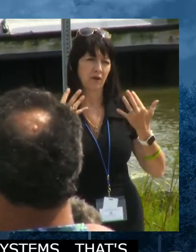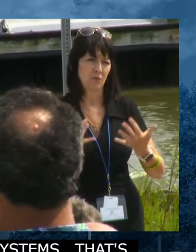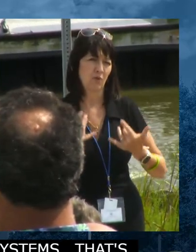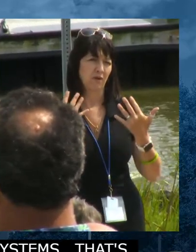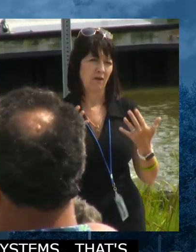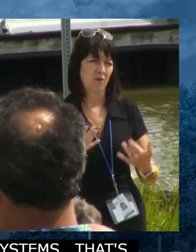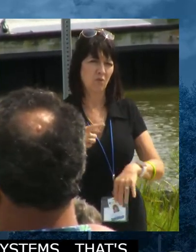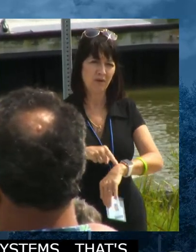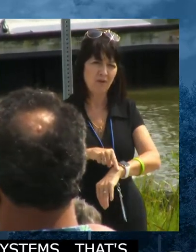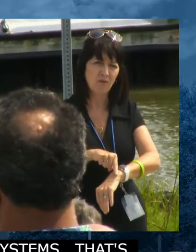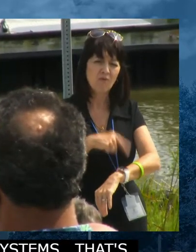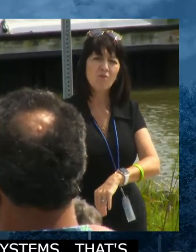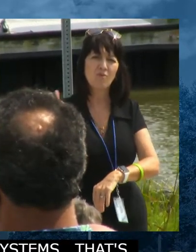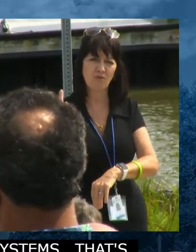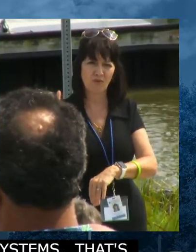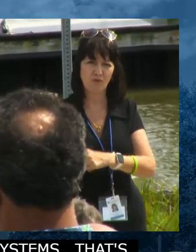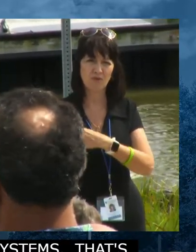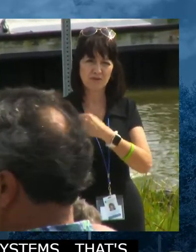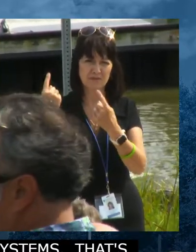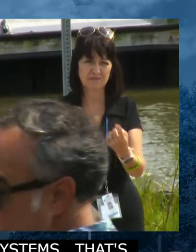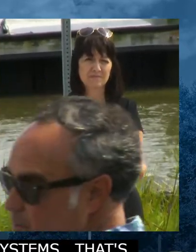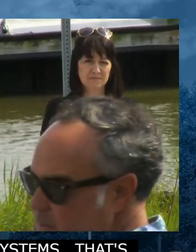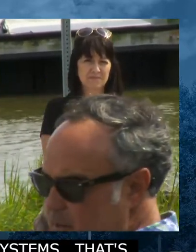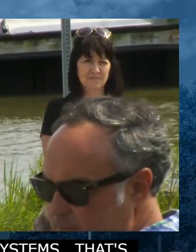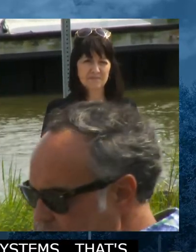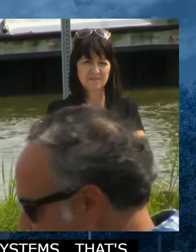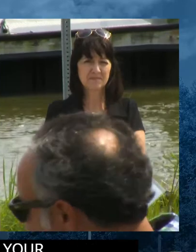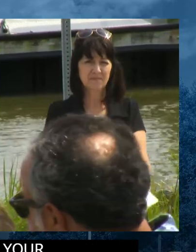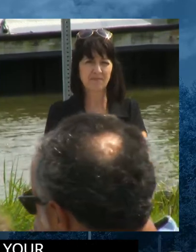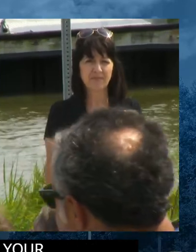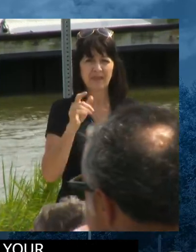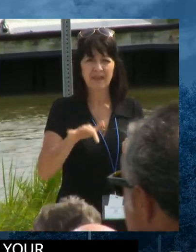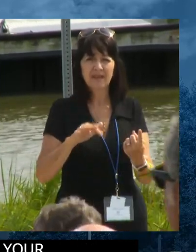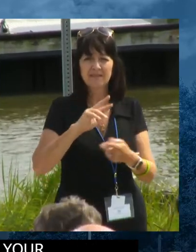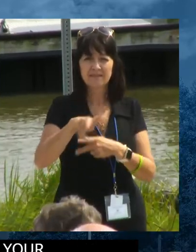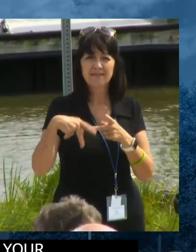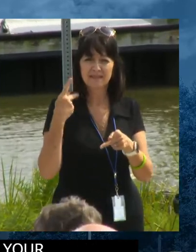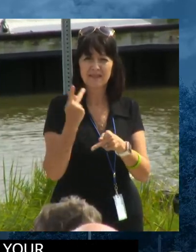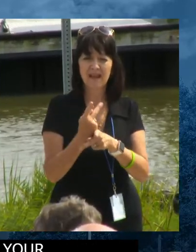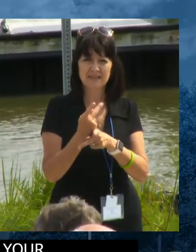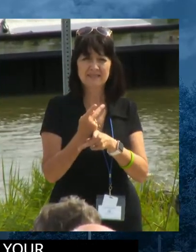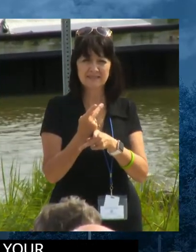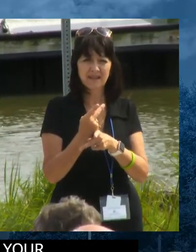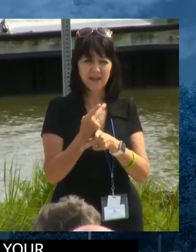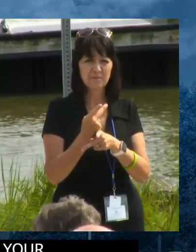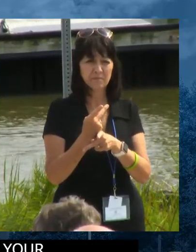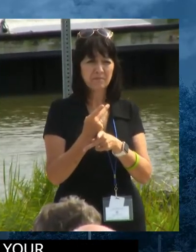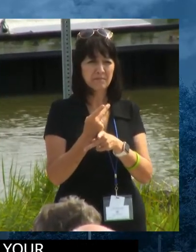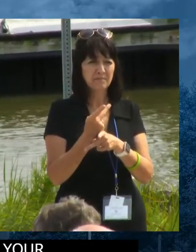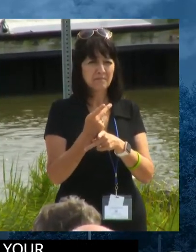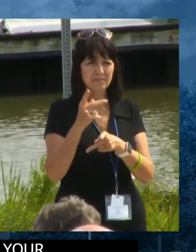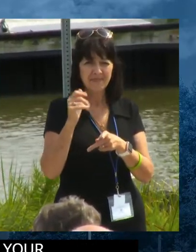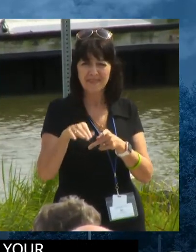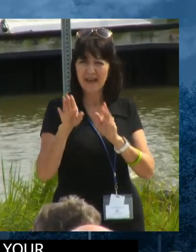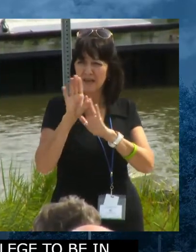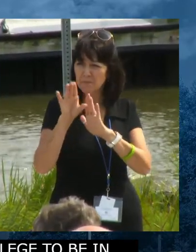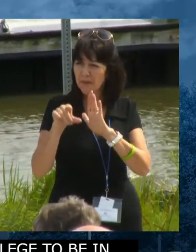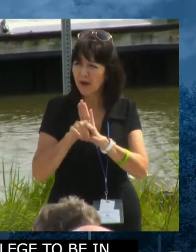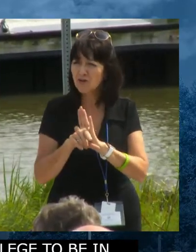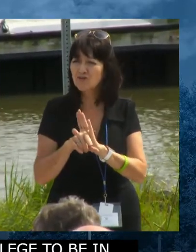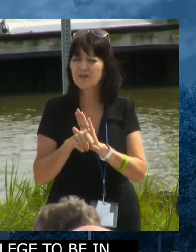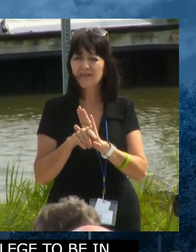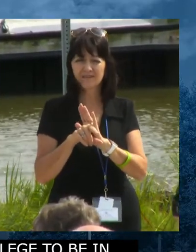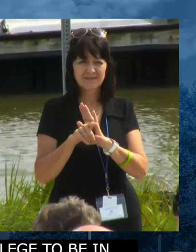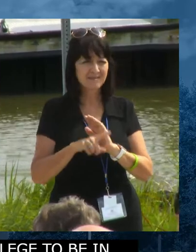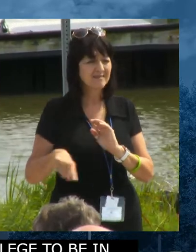to be in the position with that kind of personal background and involvement to be able to announce